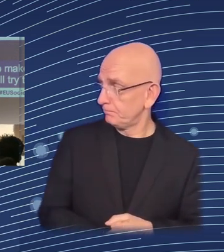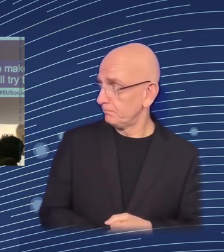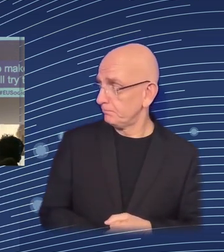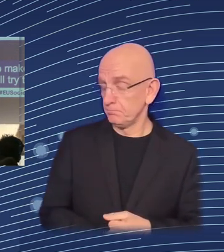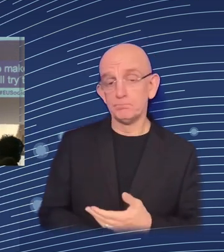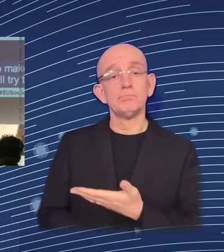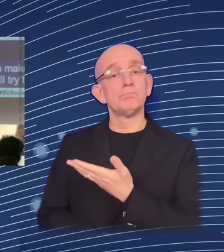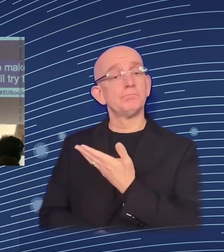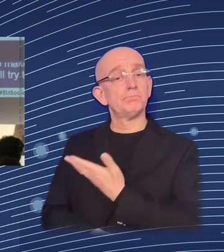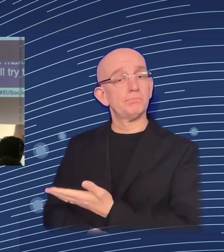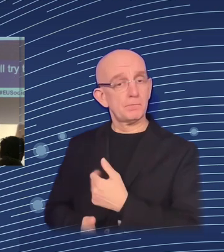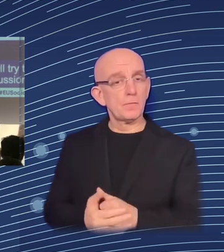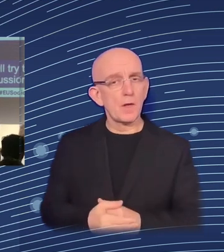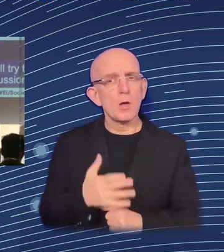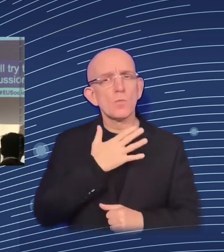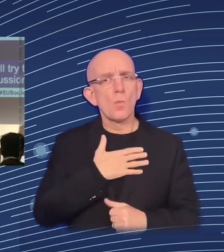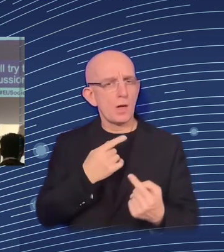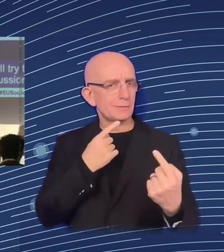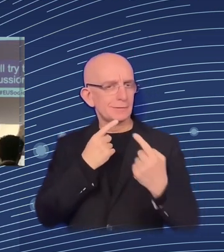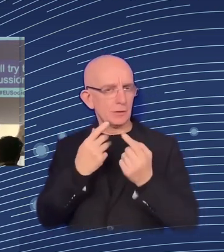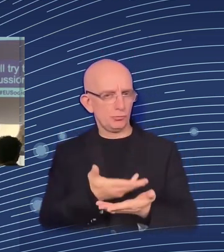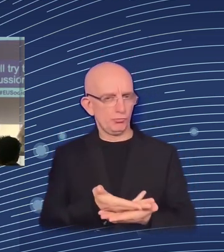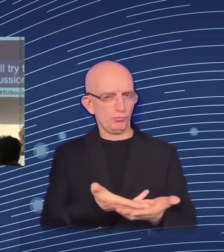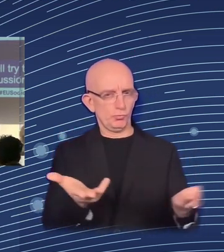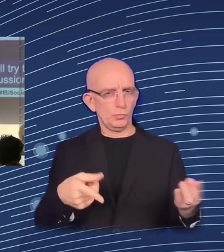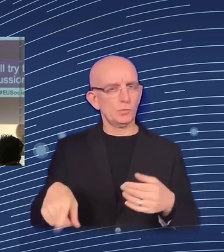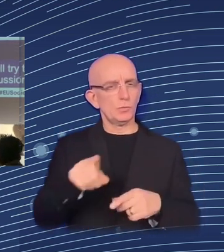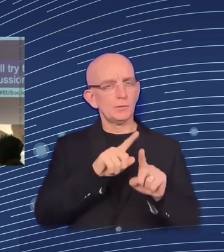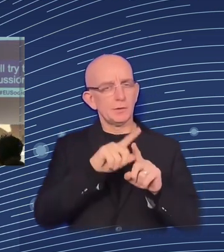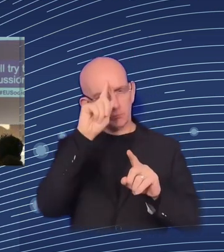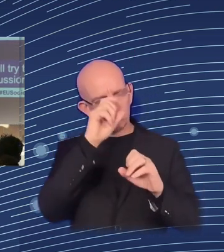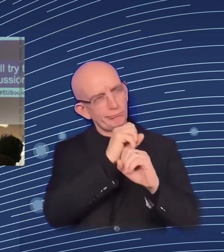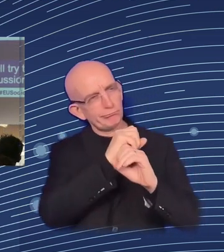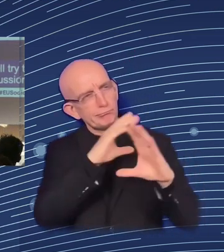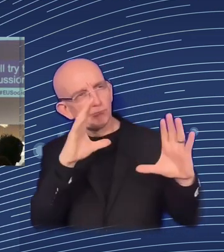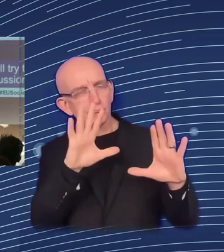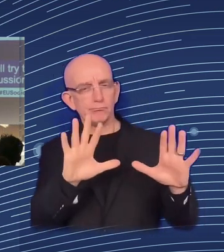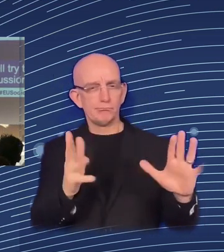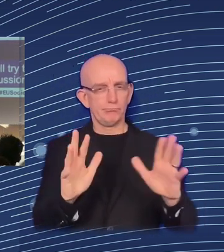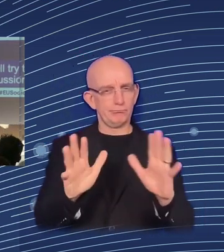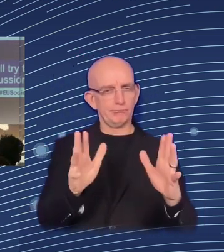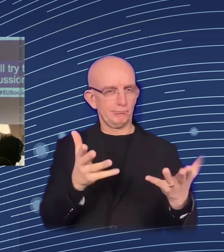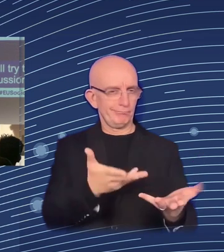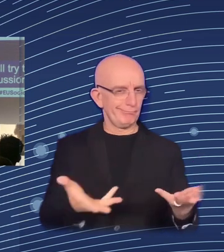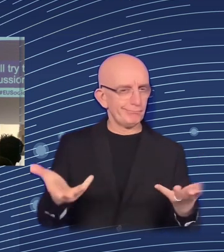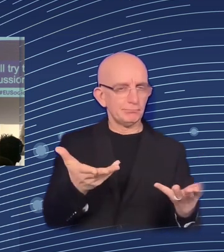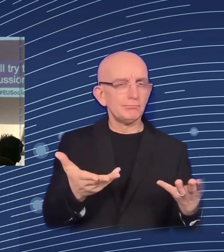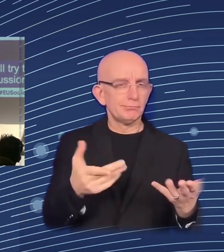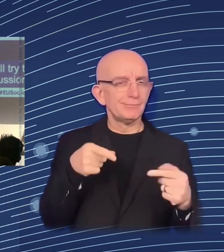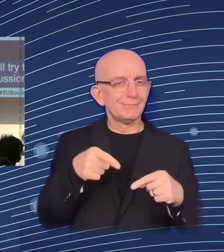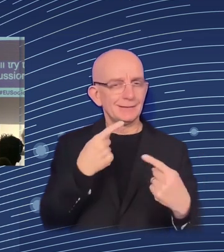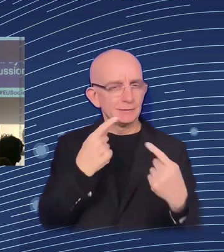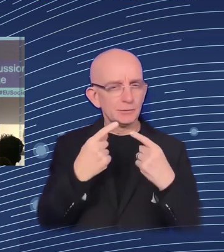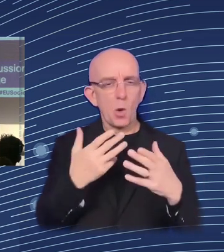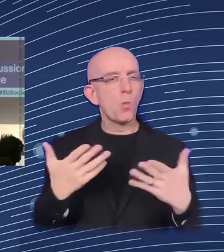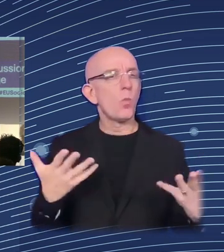basis, in particular, discussing what are the challenges of the twin transition, the way